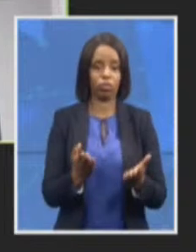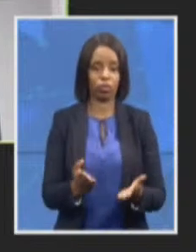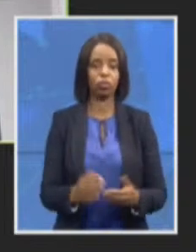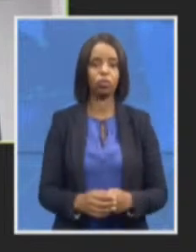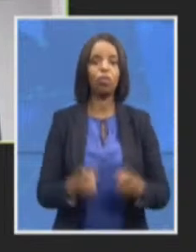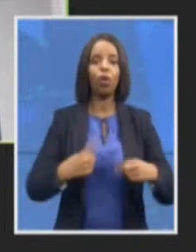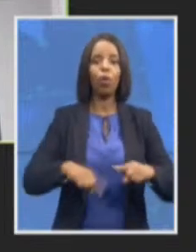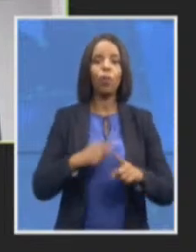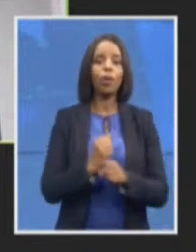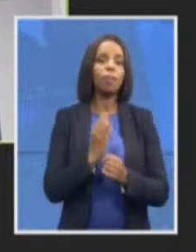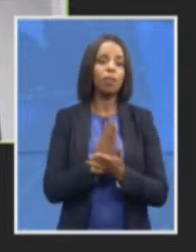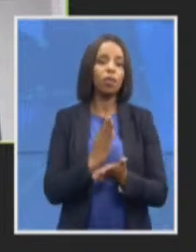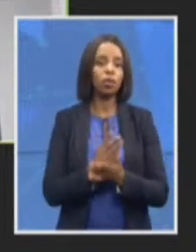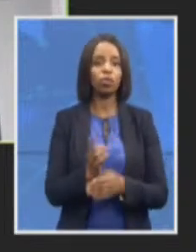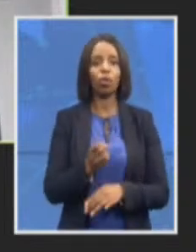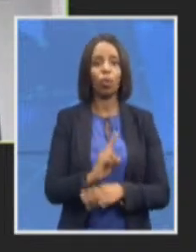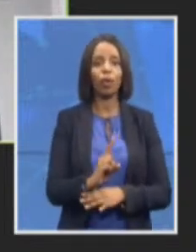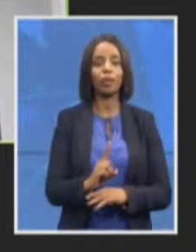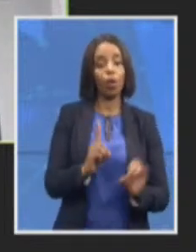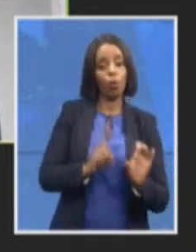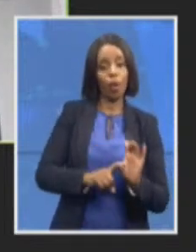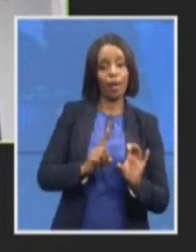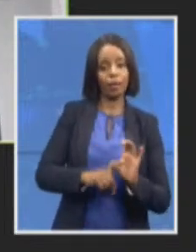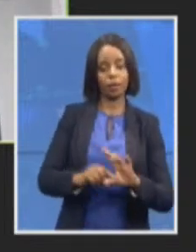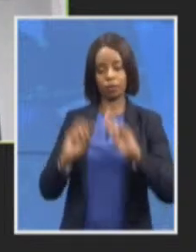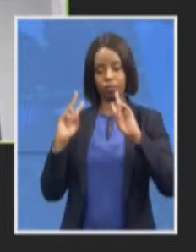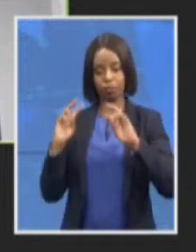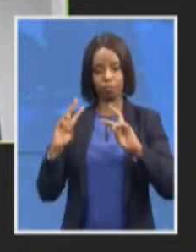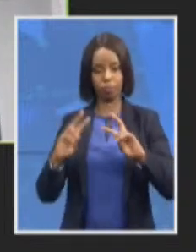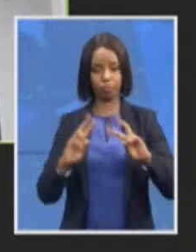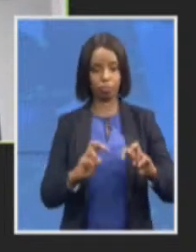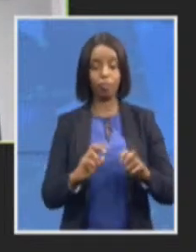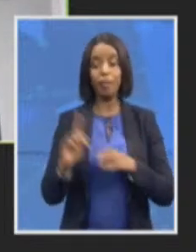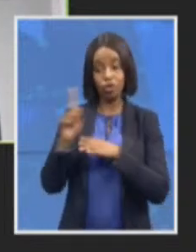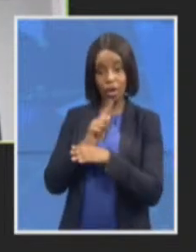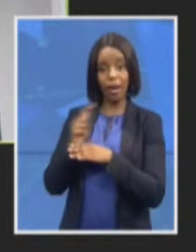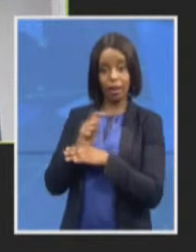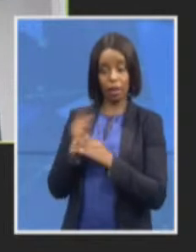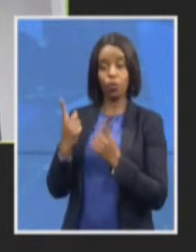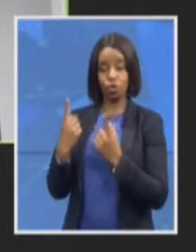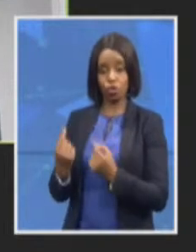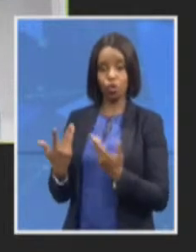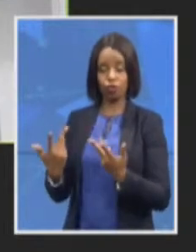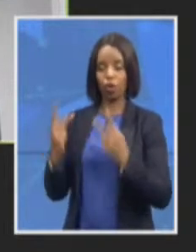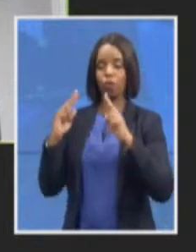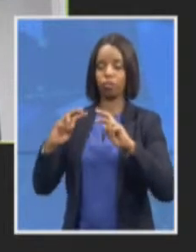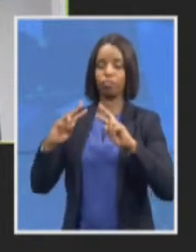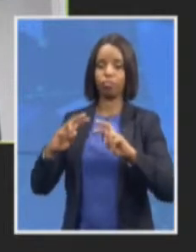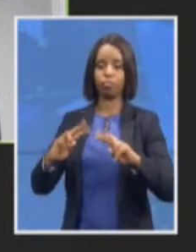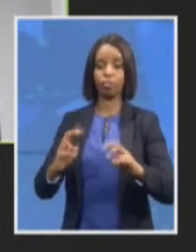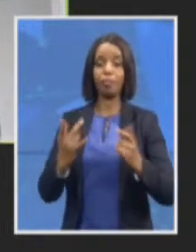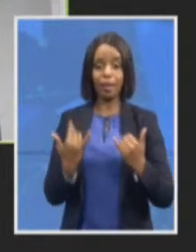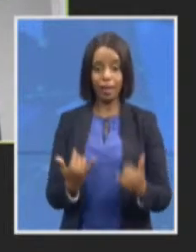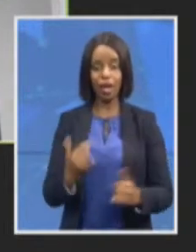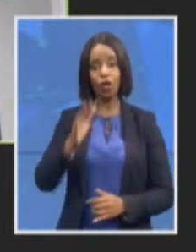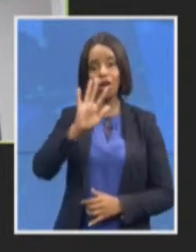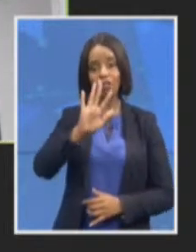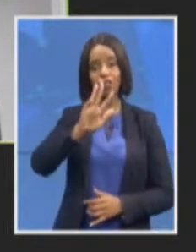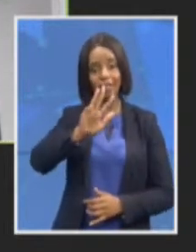so far a total of 59 cases are under investigation with 56 new matters to be referred